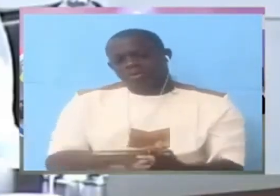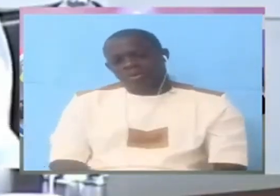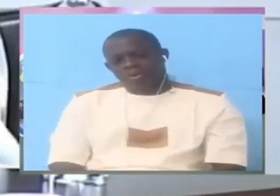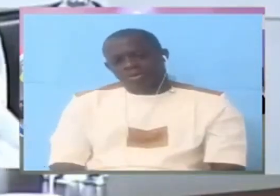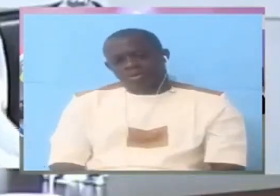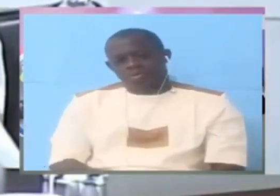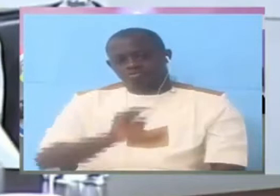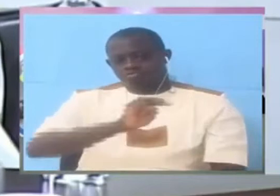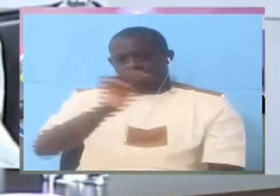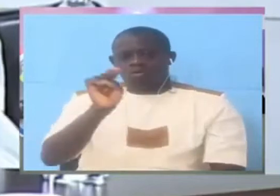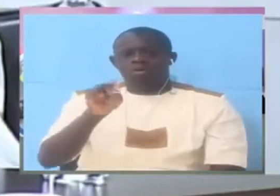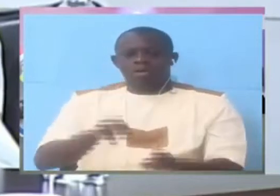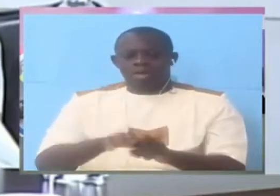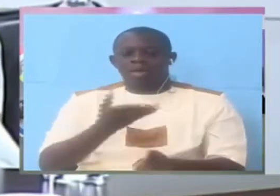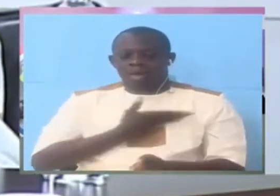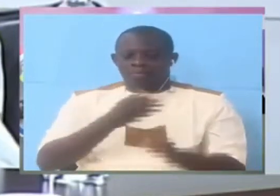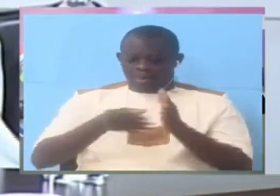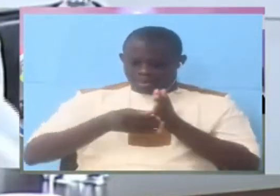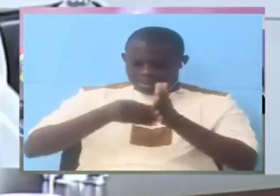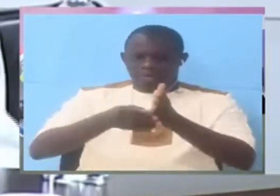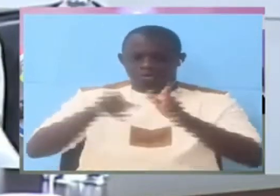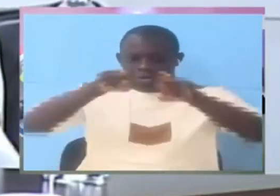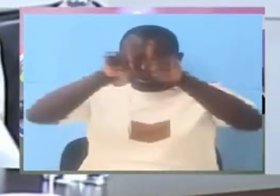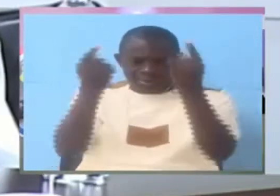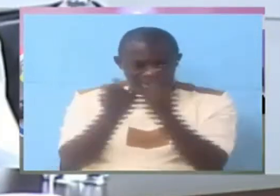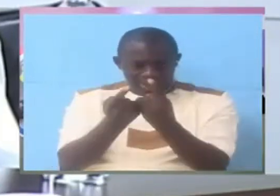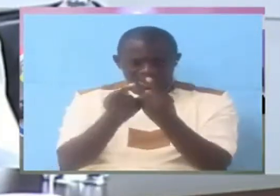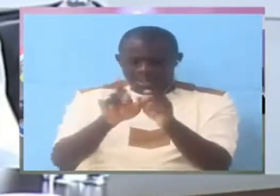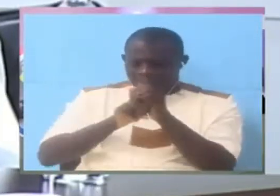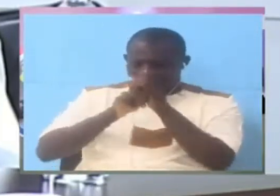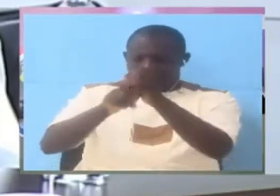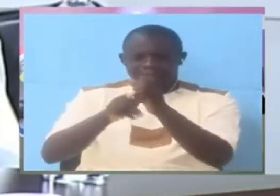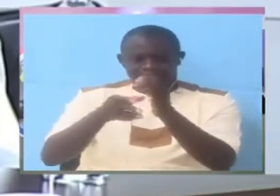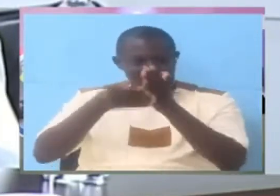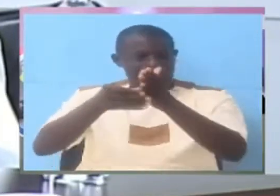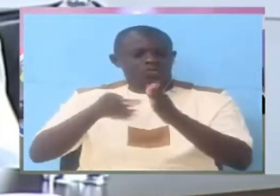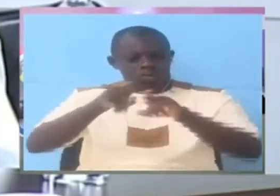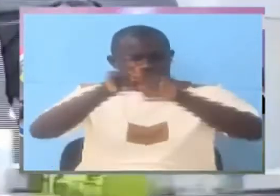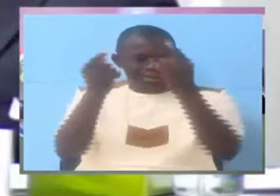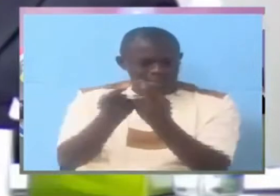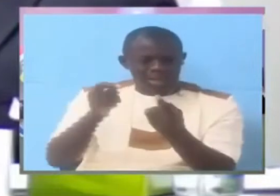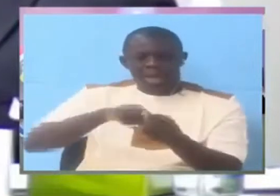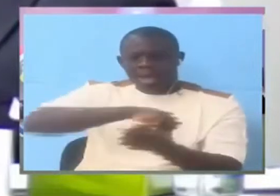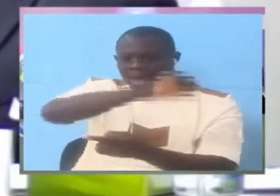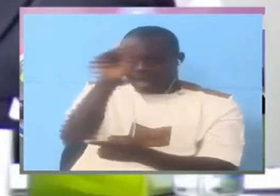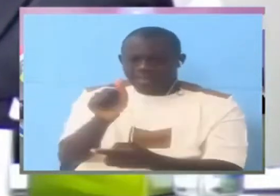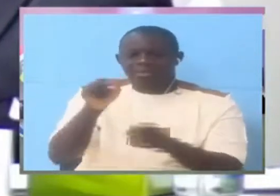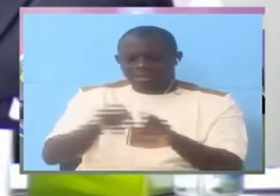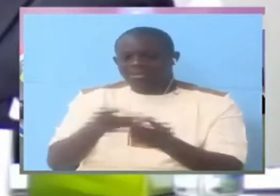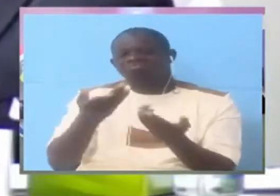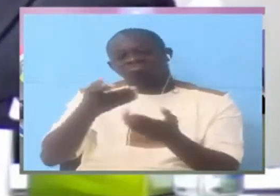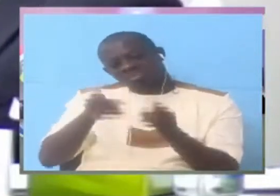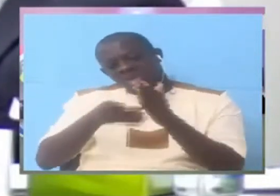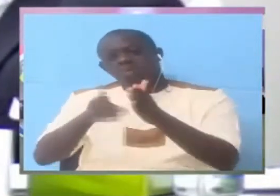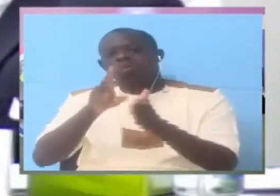This is director general, deputy director and director of internal security. Director general and in director